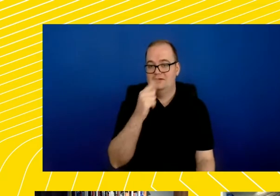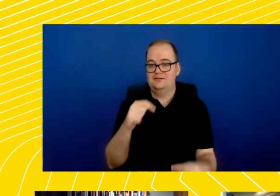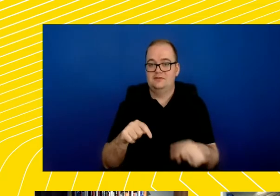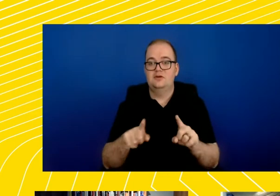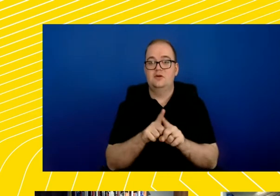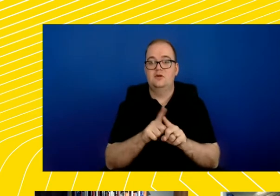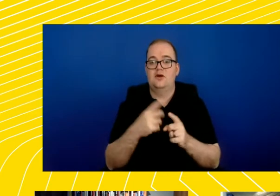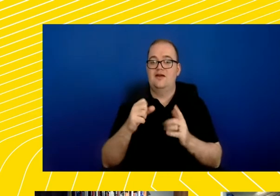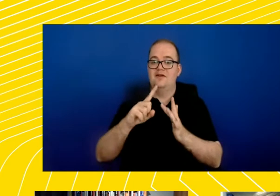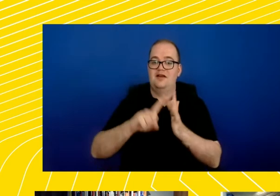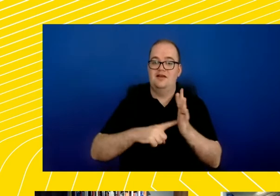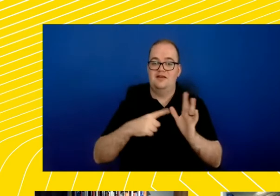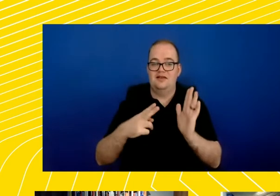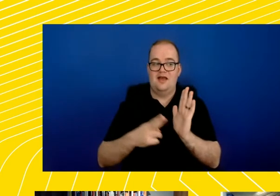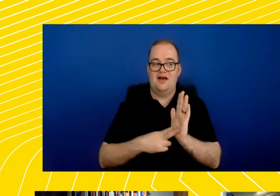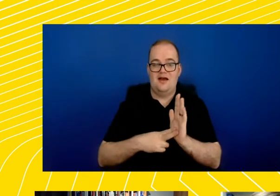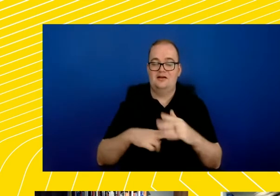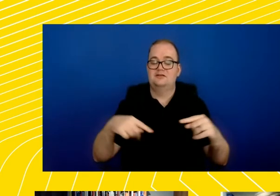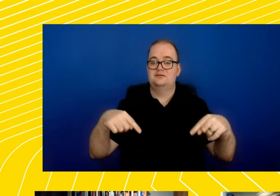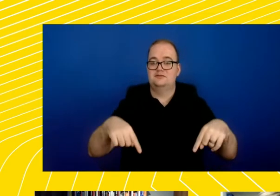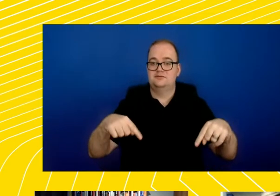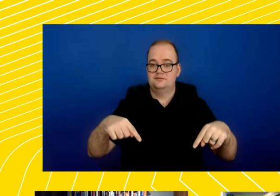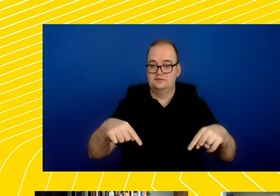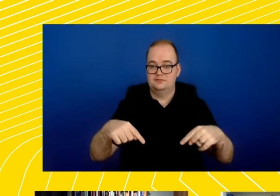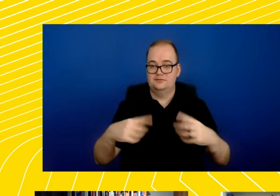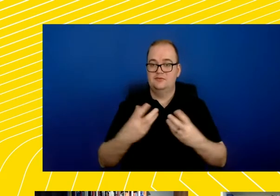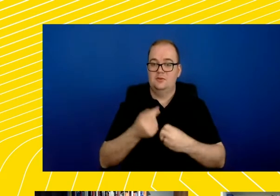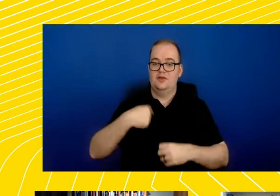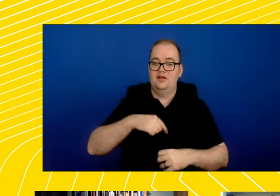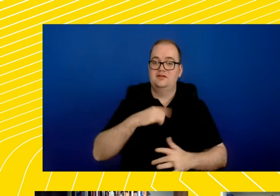Laniček with us online.